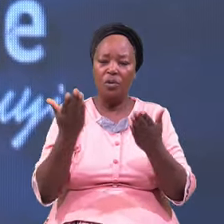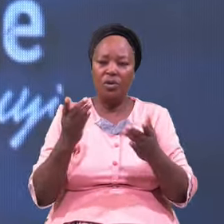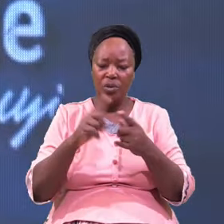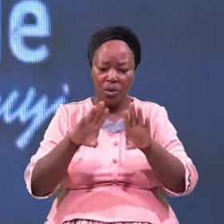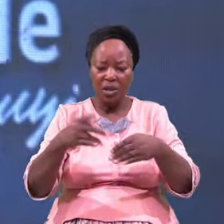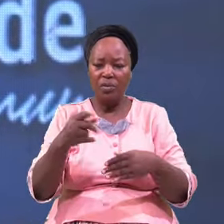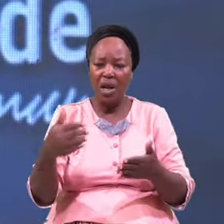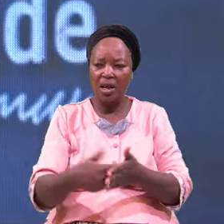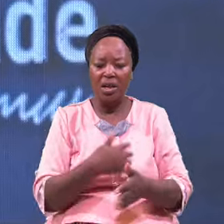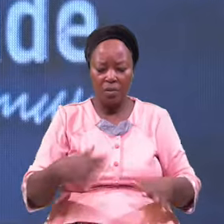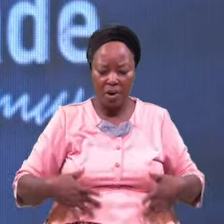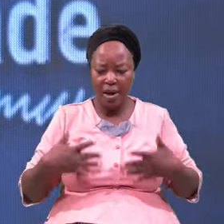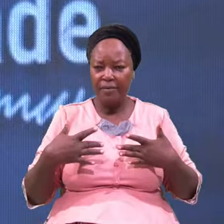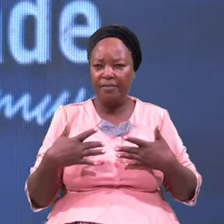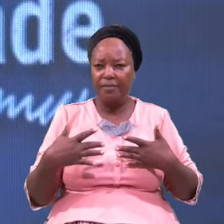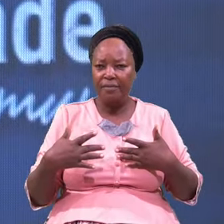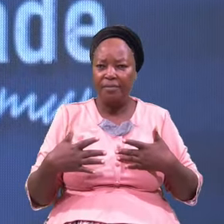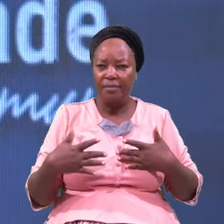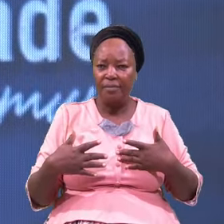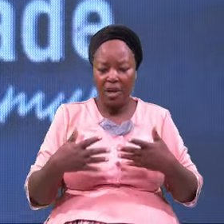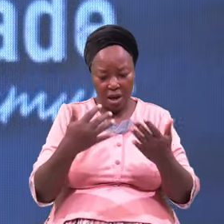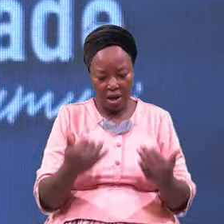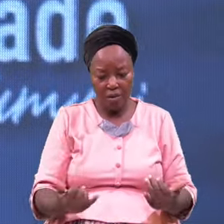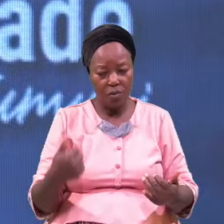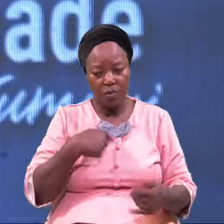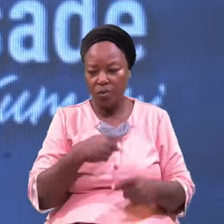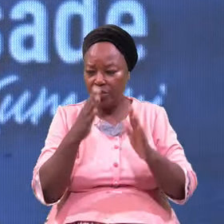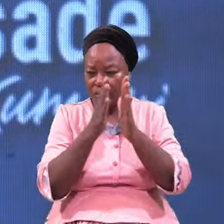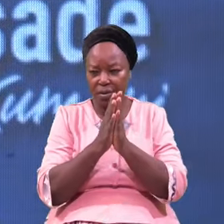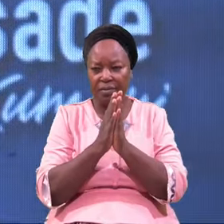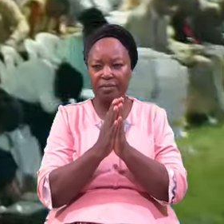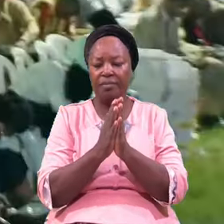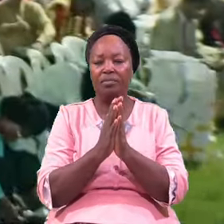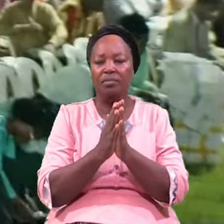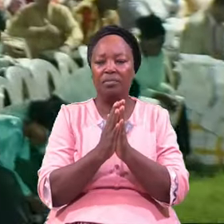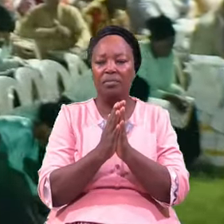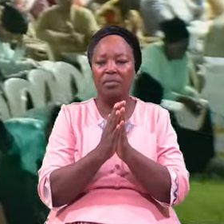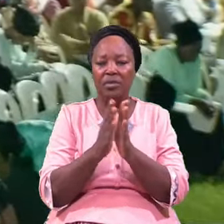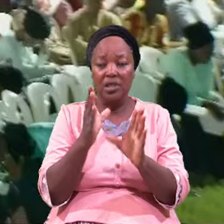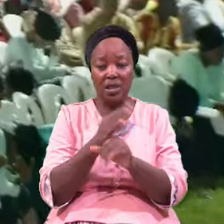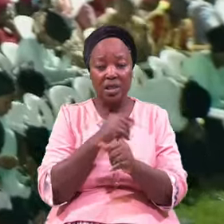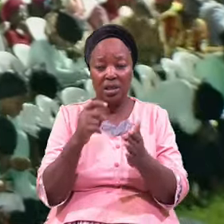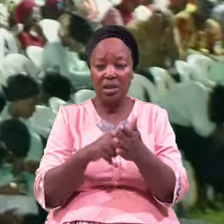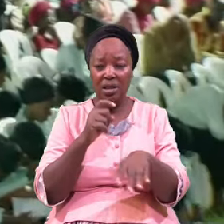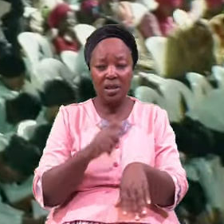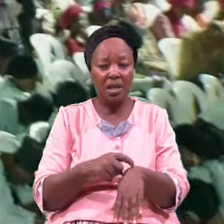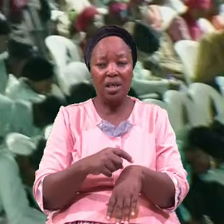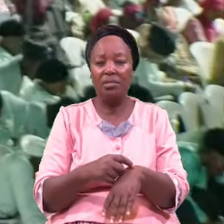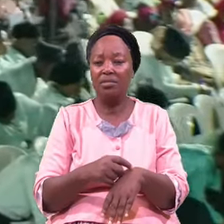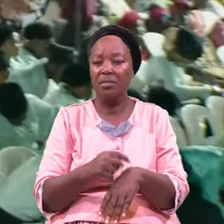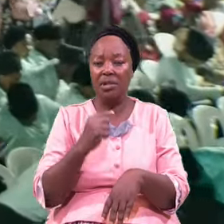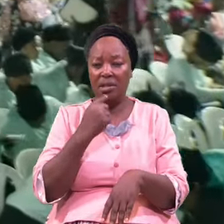Life It's Bowed And Eyes Closed You Are Passionate Tonight